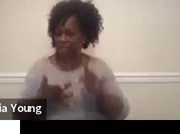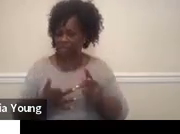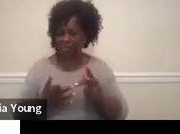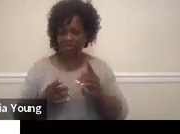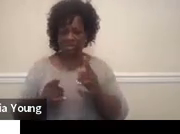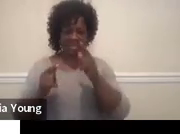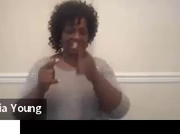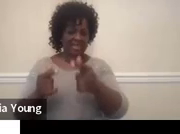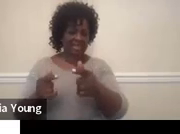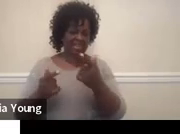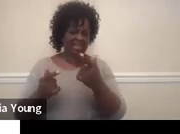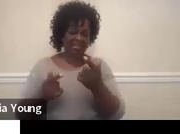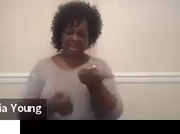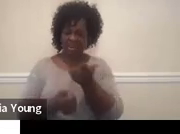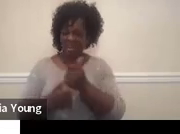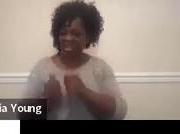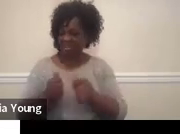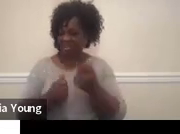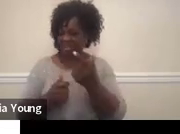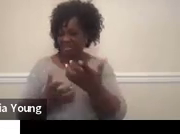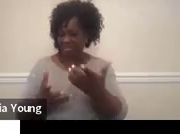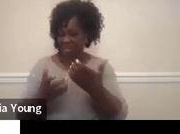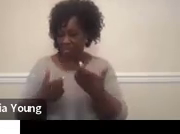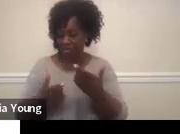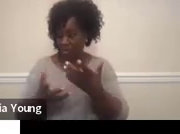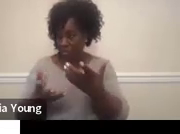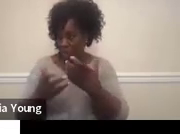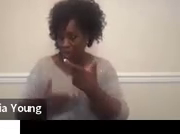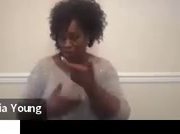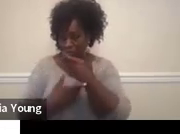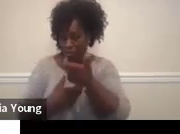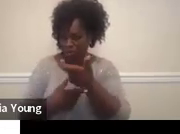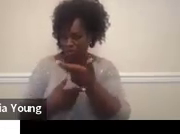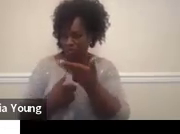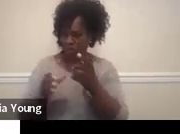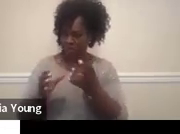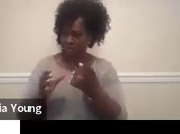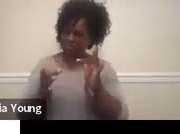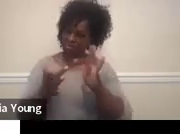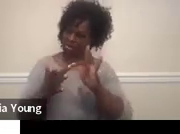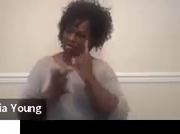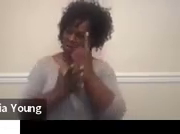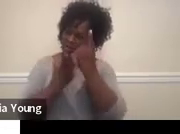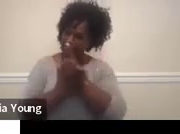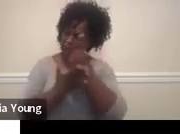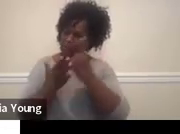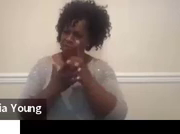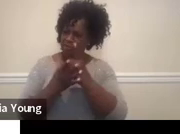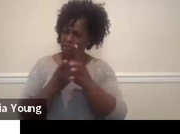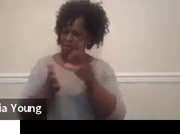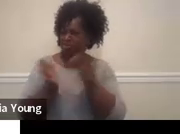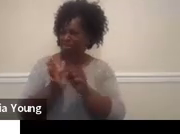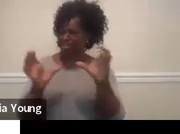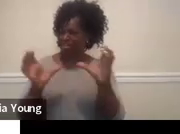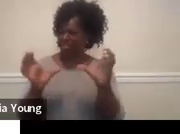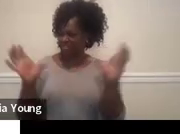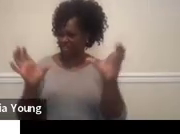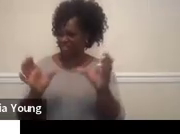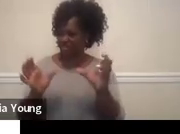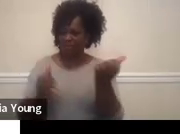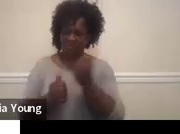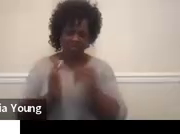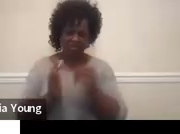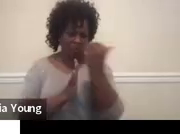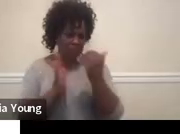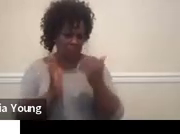hours for any of their things that you, you know, that you watch. And there are student portals as well. So there's